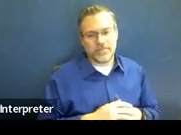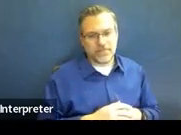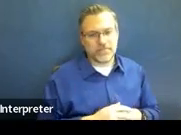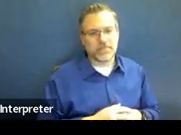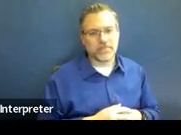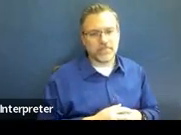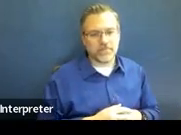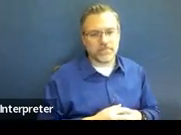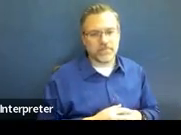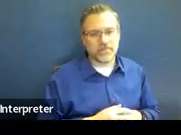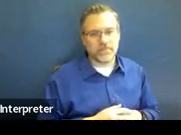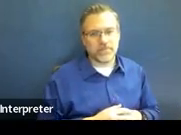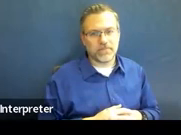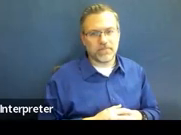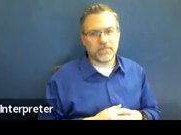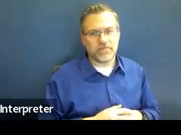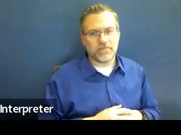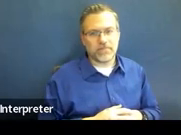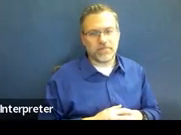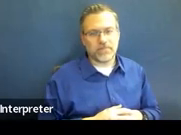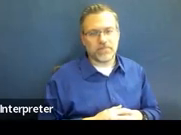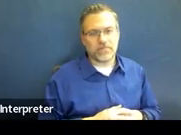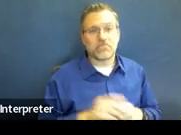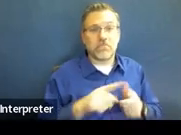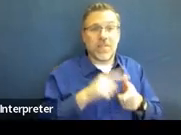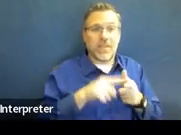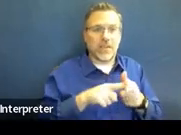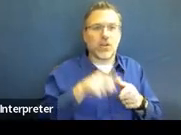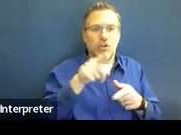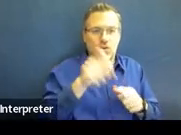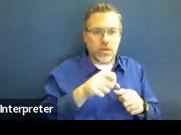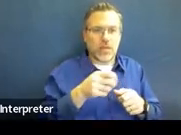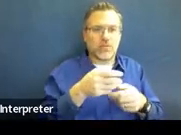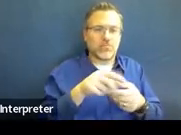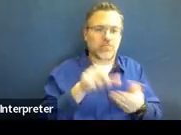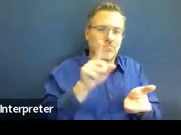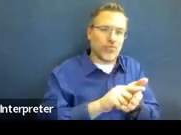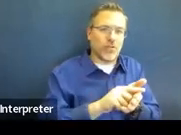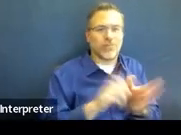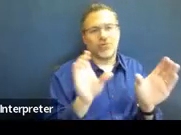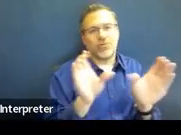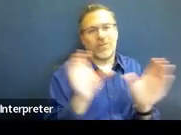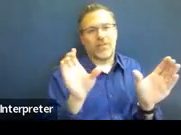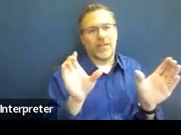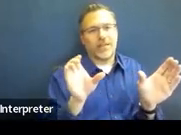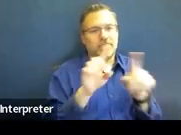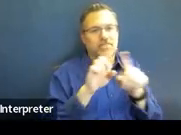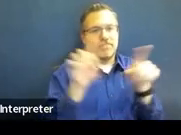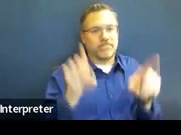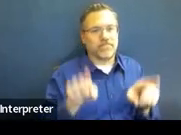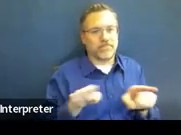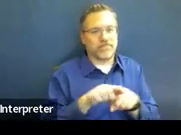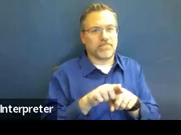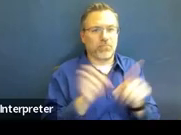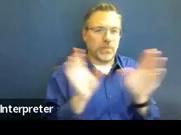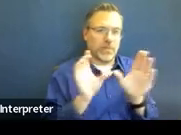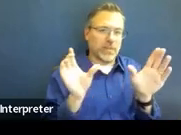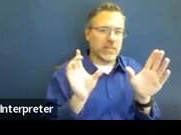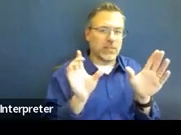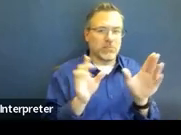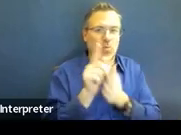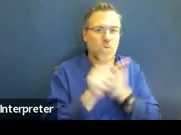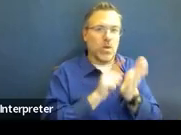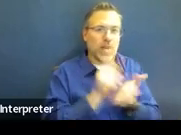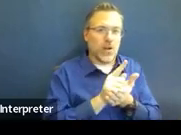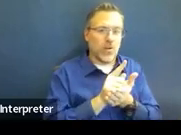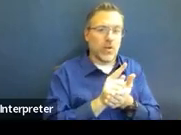then you can get a contact hour certificate for attending today's training. Today